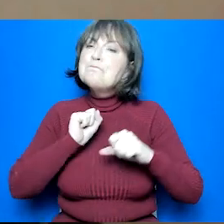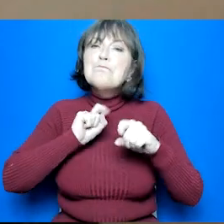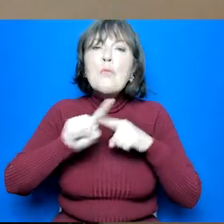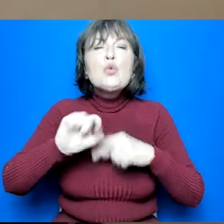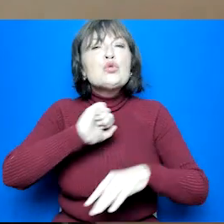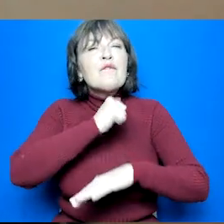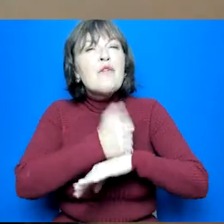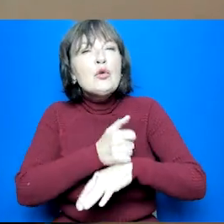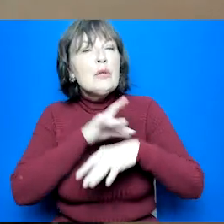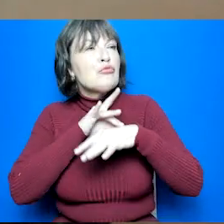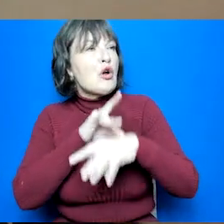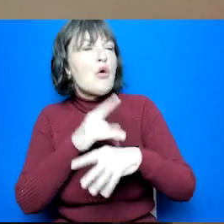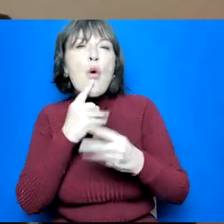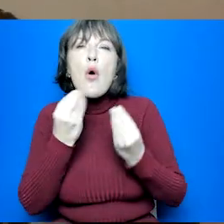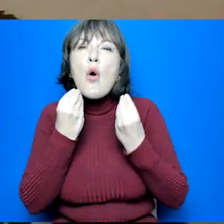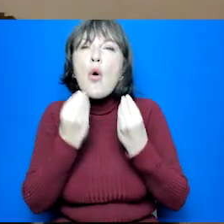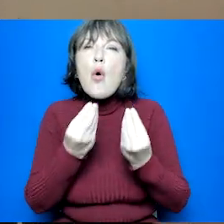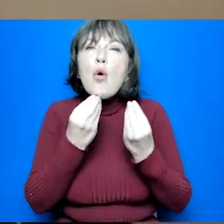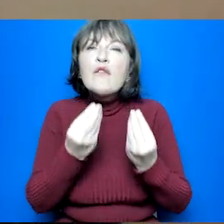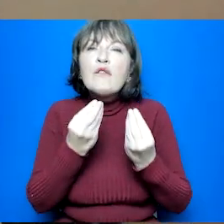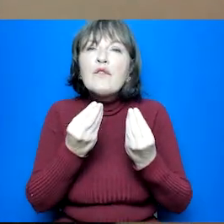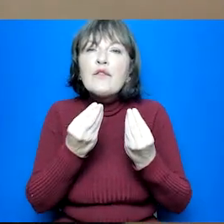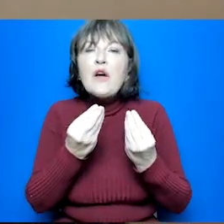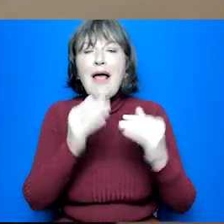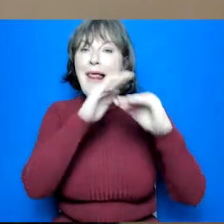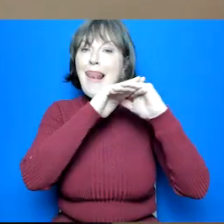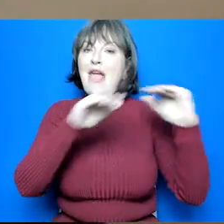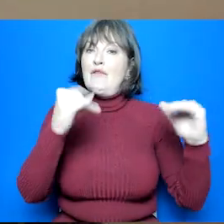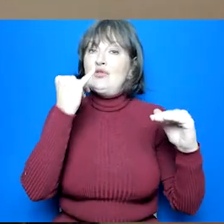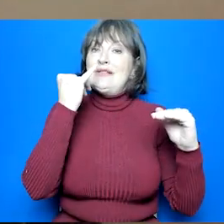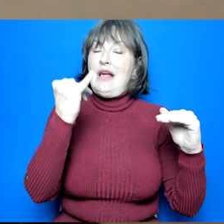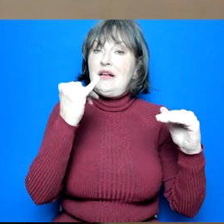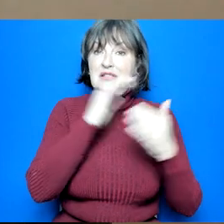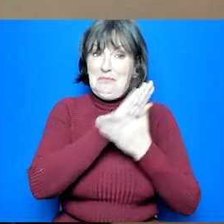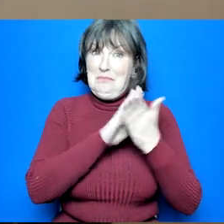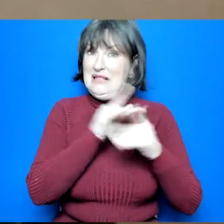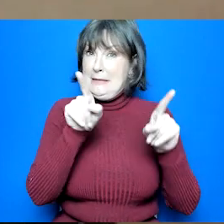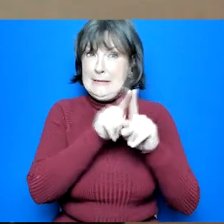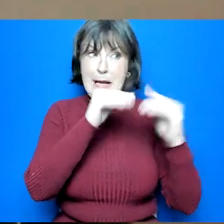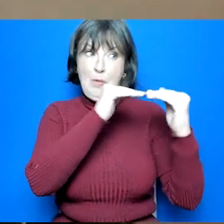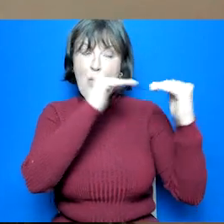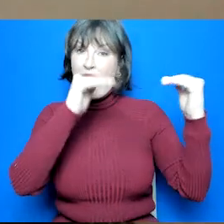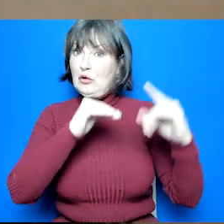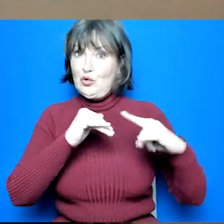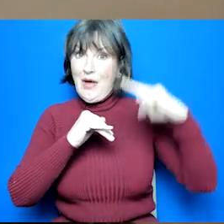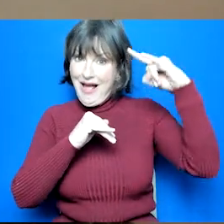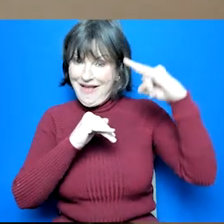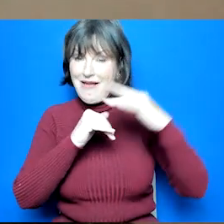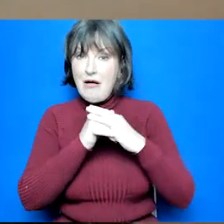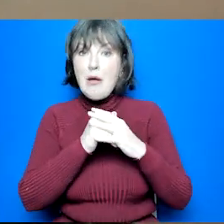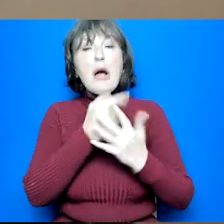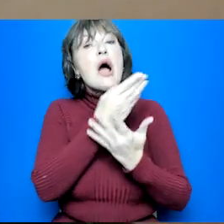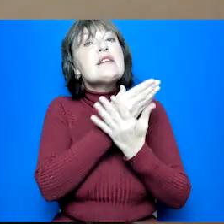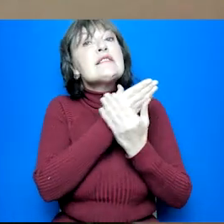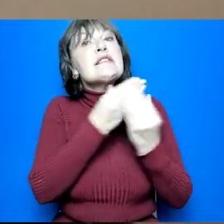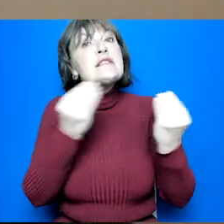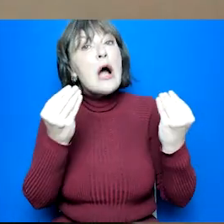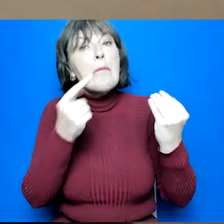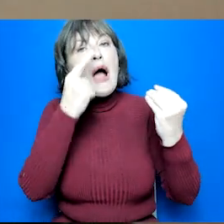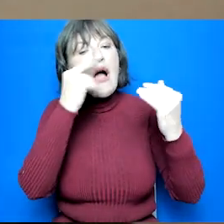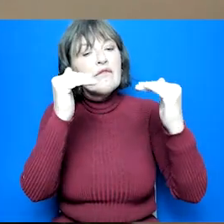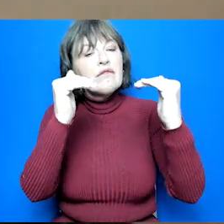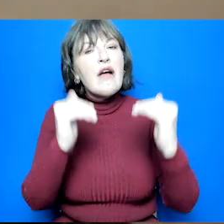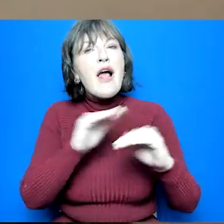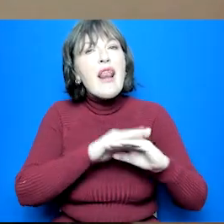apprenticeships offered give young people a qualification at scqf level 6 which is the same as a higher although there are some available at